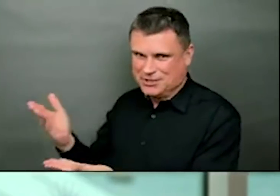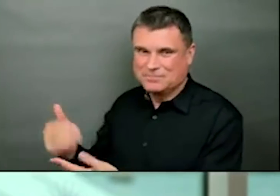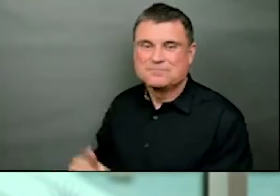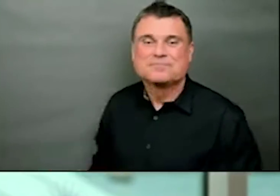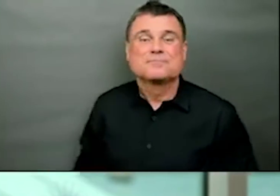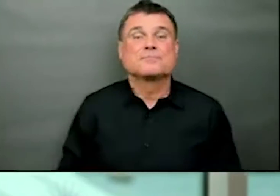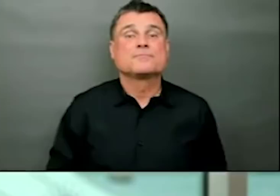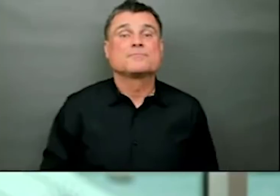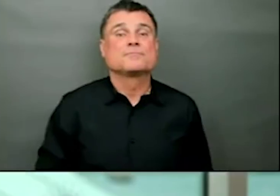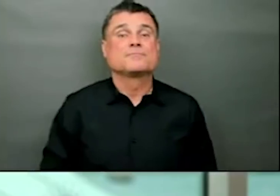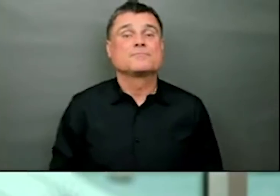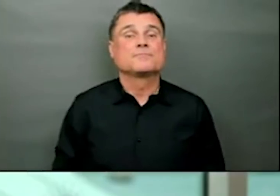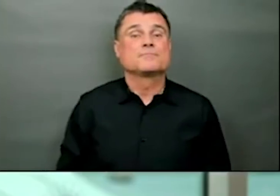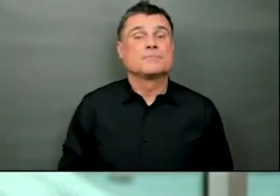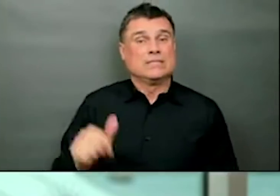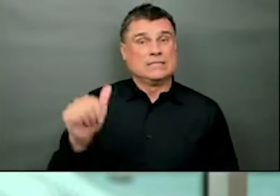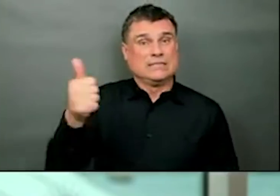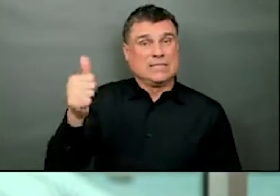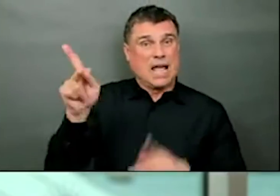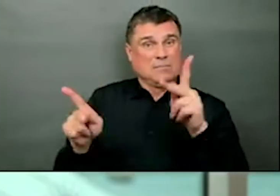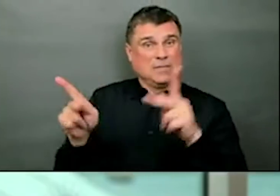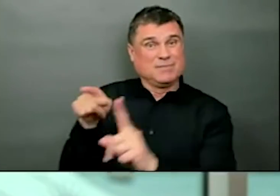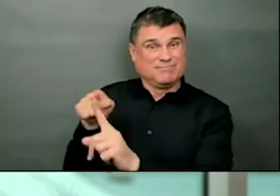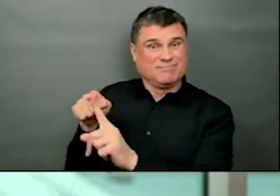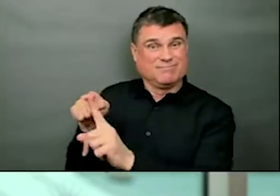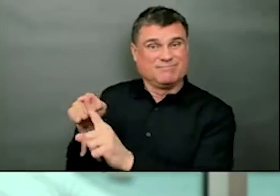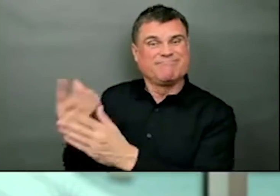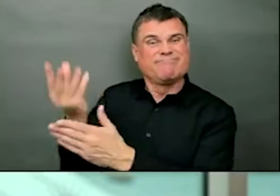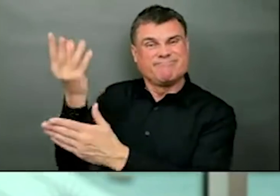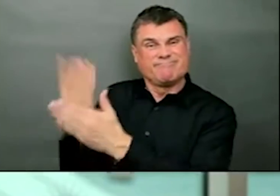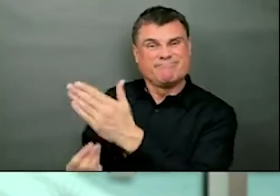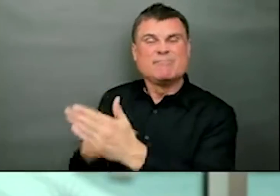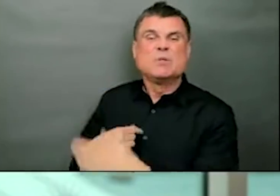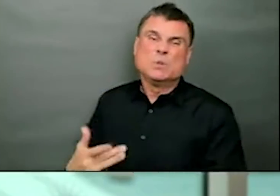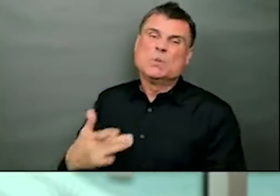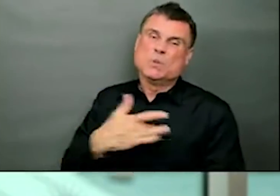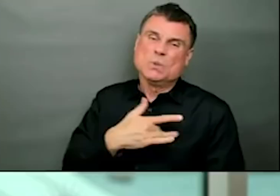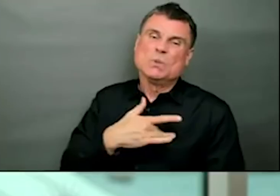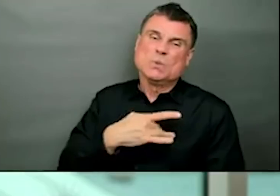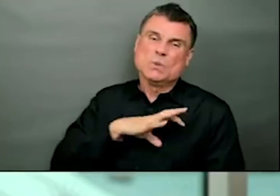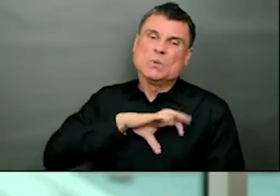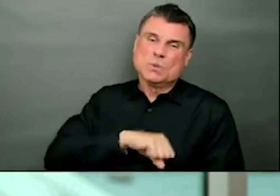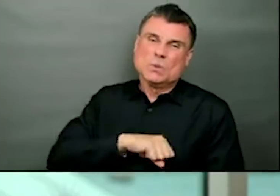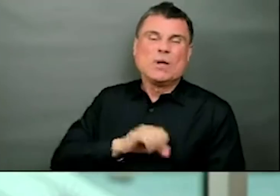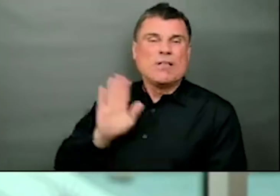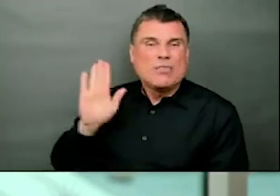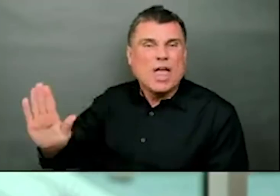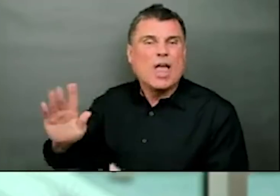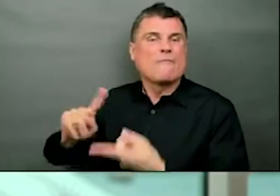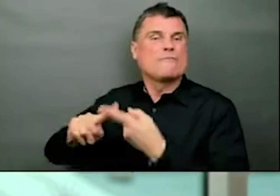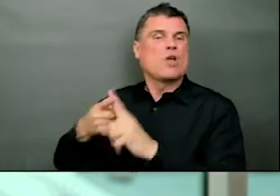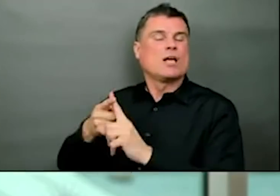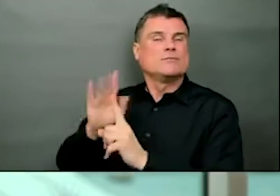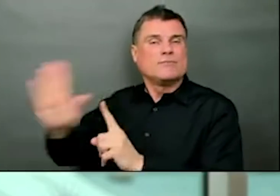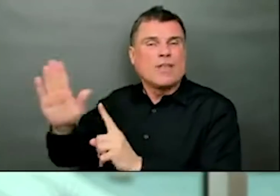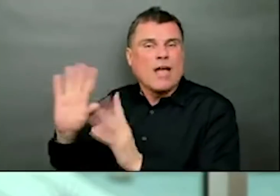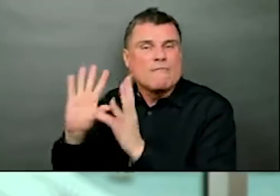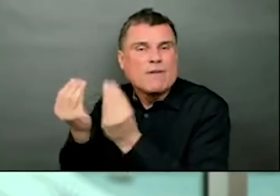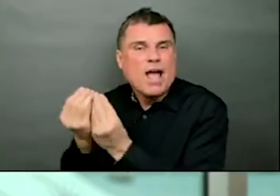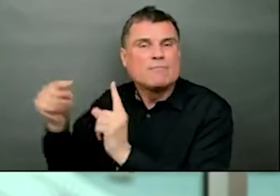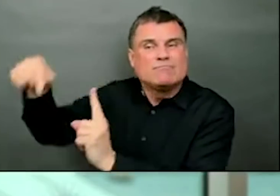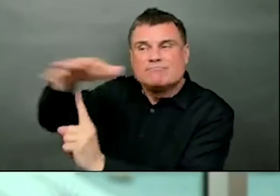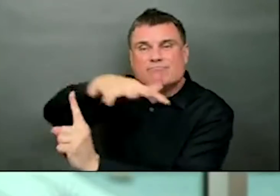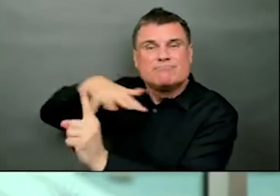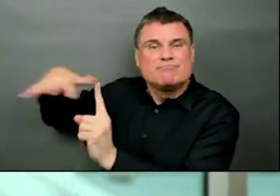of the 10 people who passed away from COVID-19 in the last 24 hours. Five in the interior health authority, one in northern health, one in the